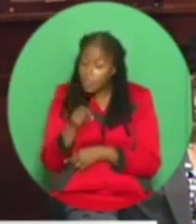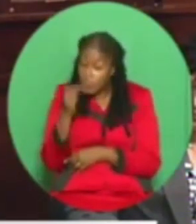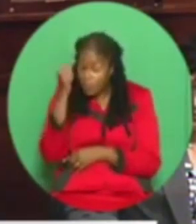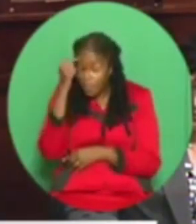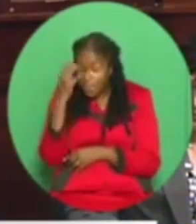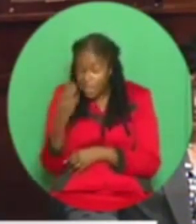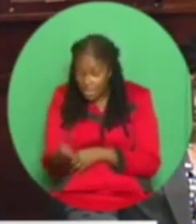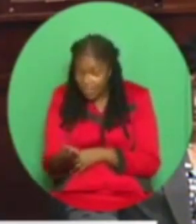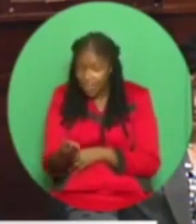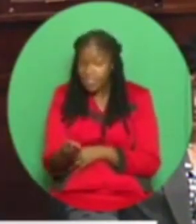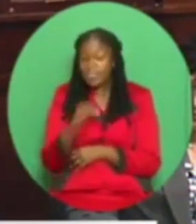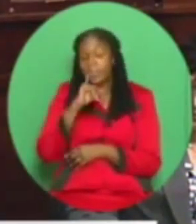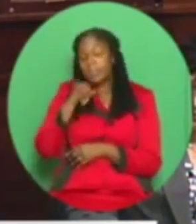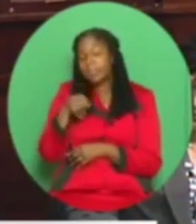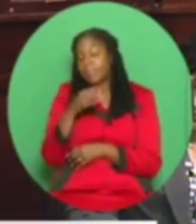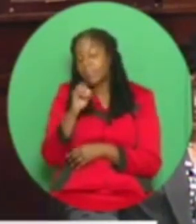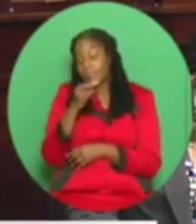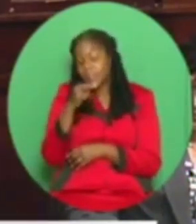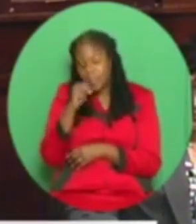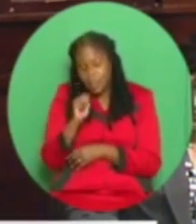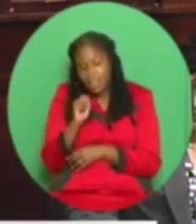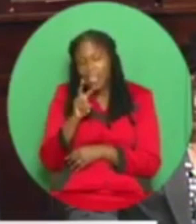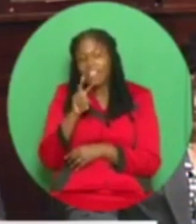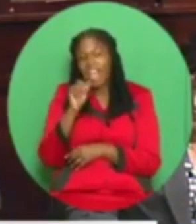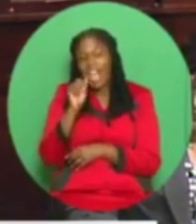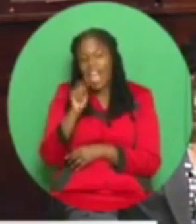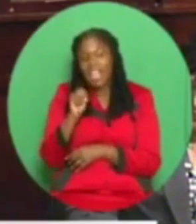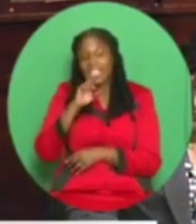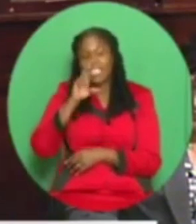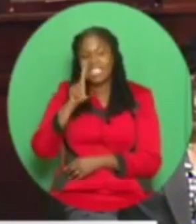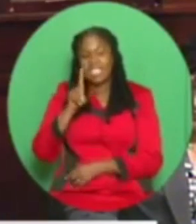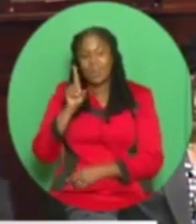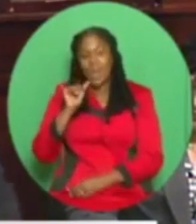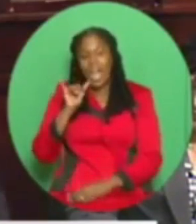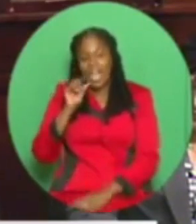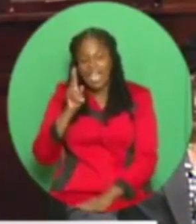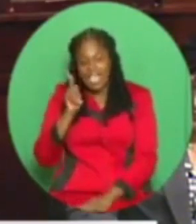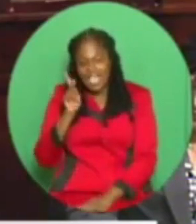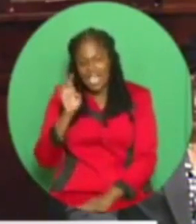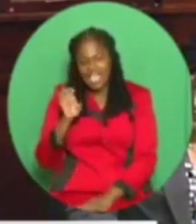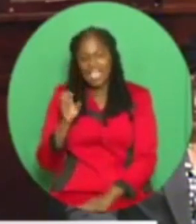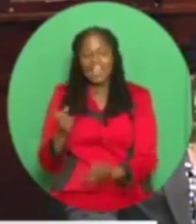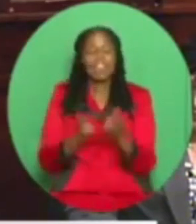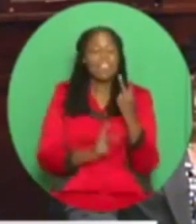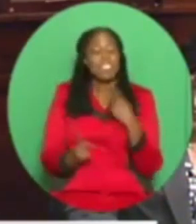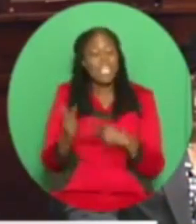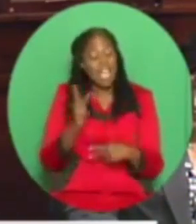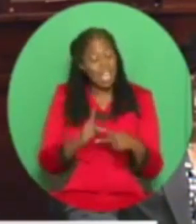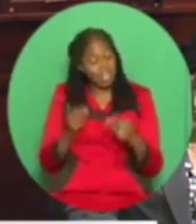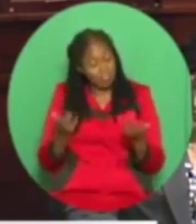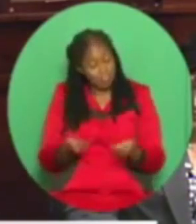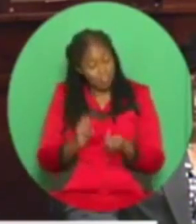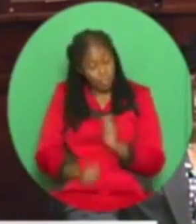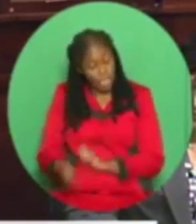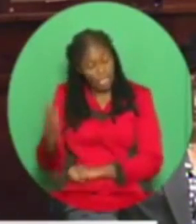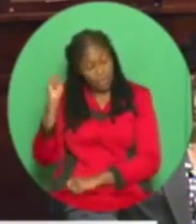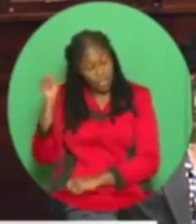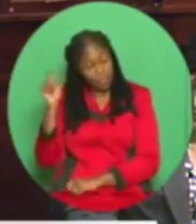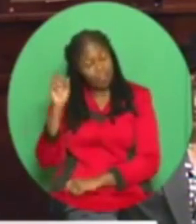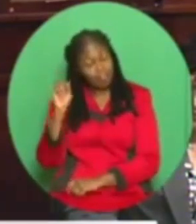Tobago? Yes. He was here. But how he came here? Who brought him here? Madam Speaker,